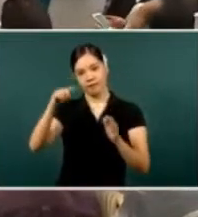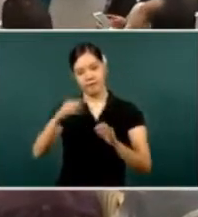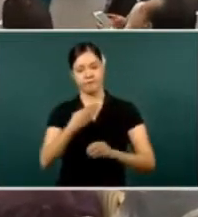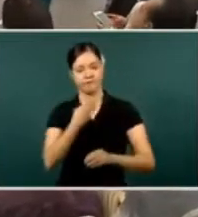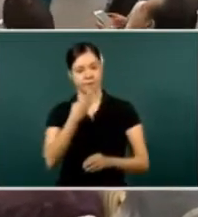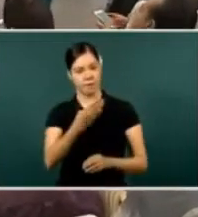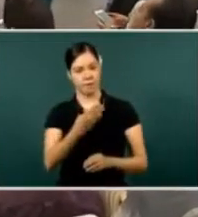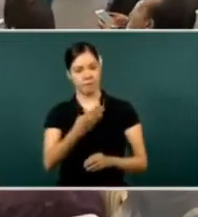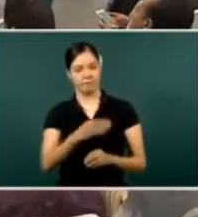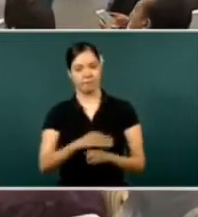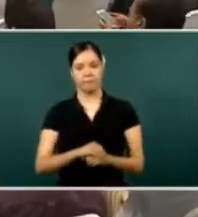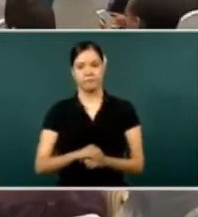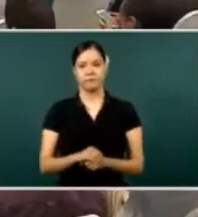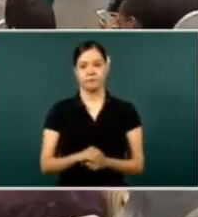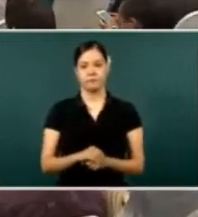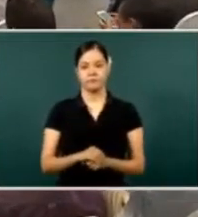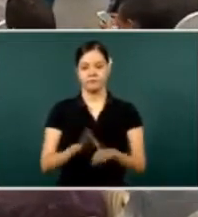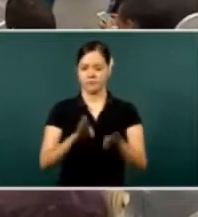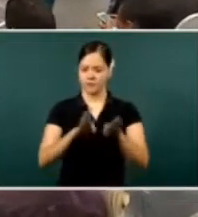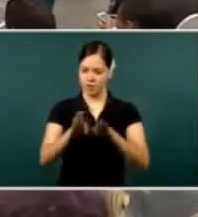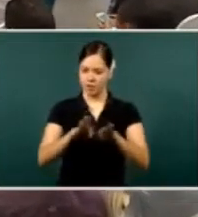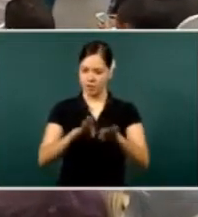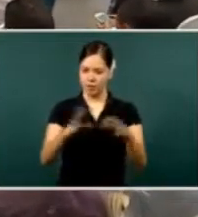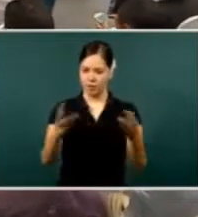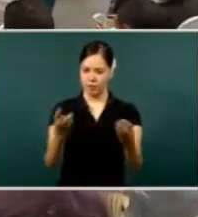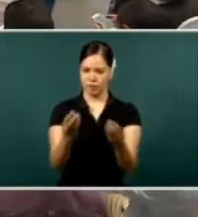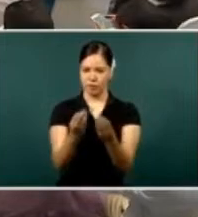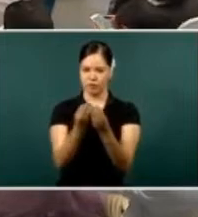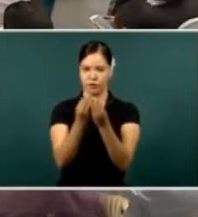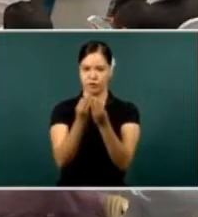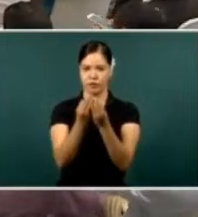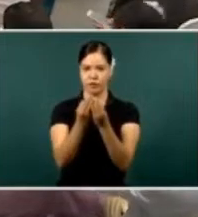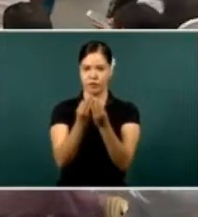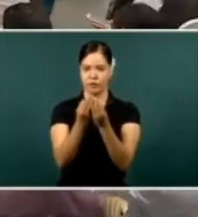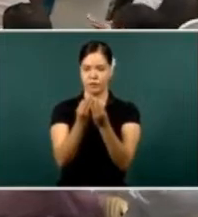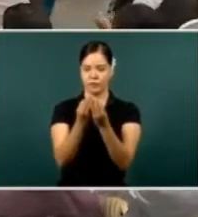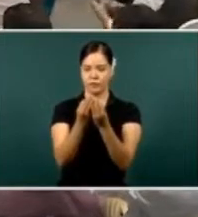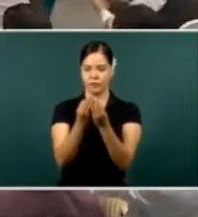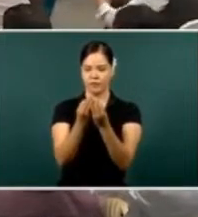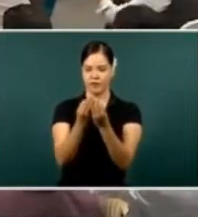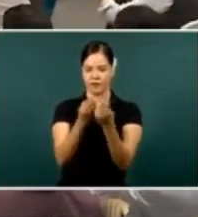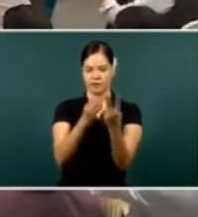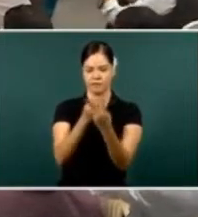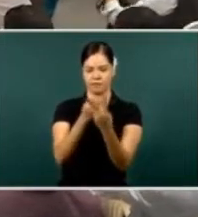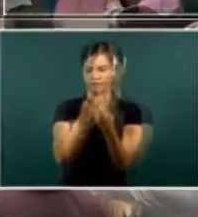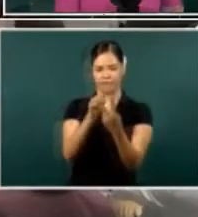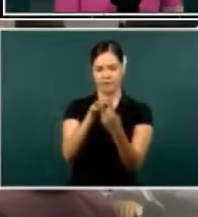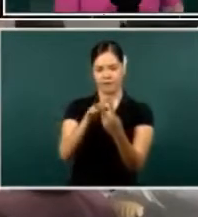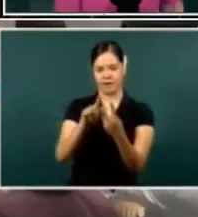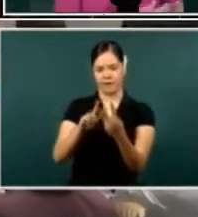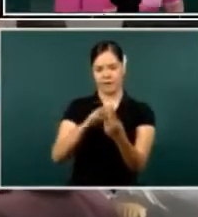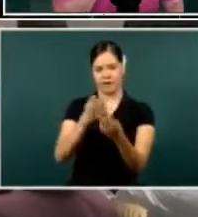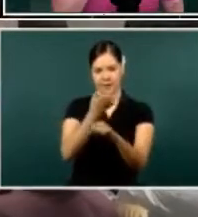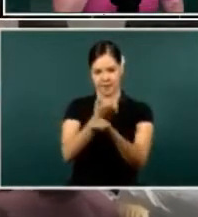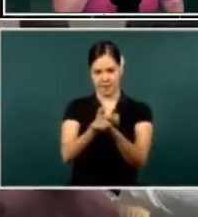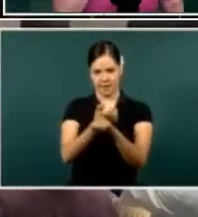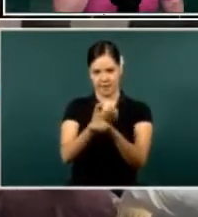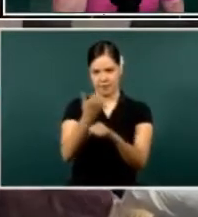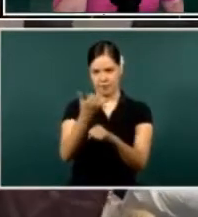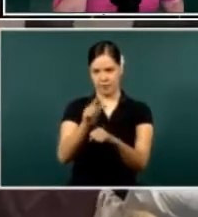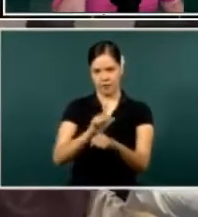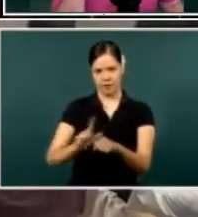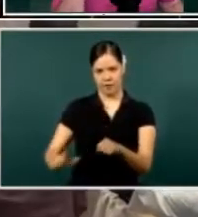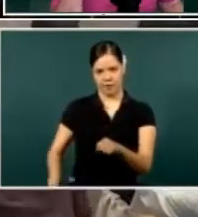Okay, so it looks like they're going to have a slide show. So we're going to go ahead and switch, transition to a different